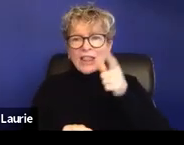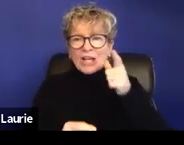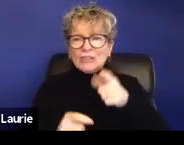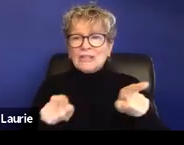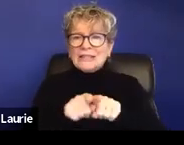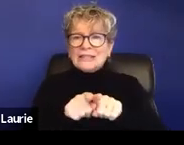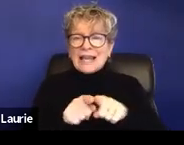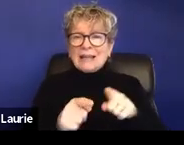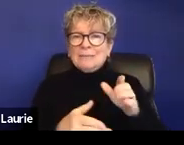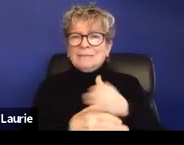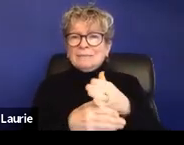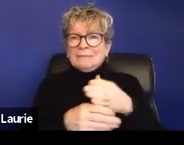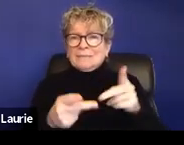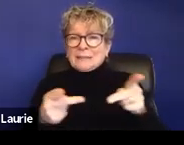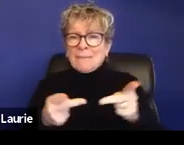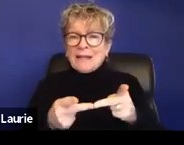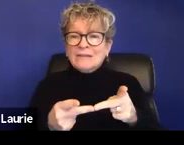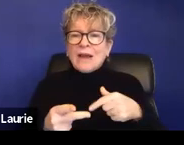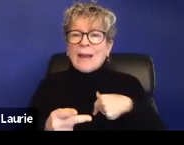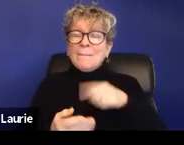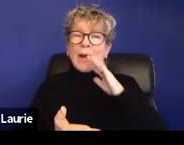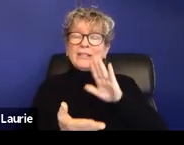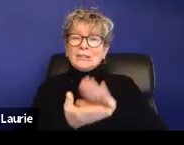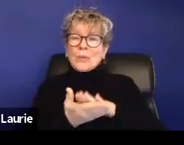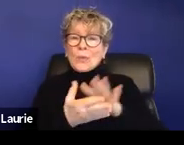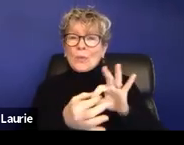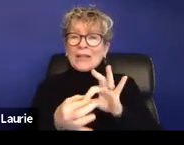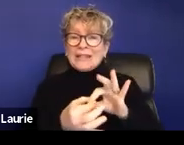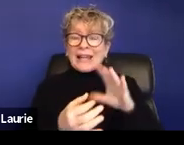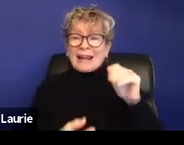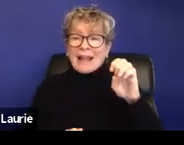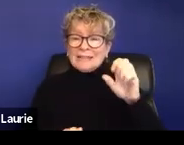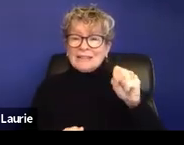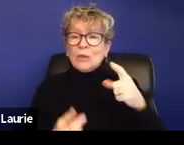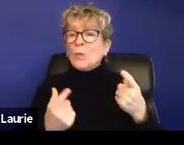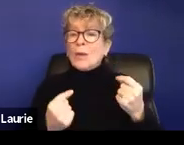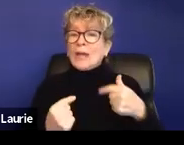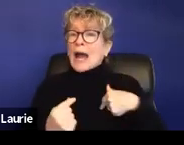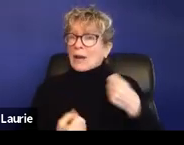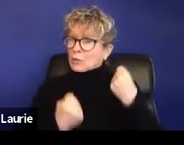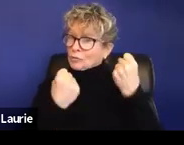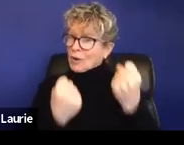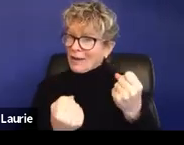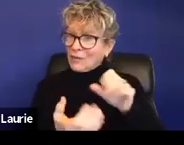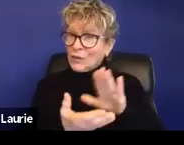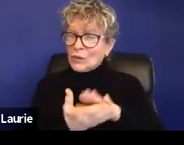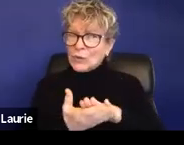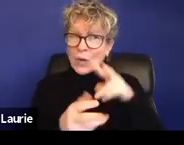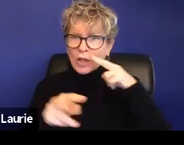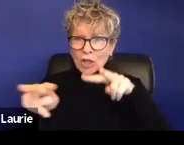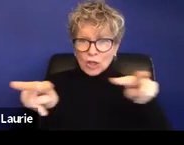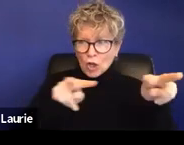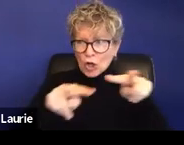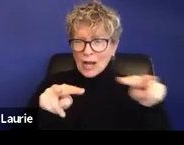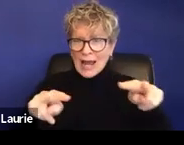school cases, school-related cases, I'll actually drive to the school and figure out its layout so that